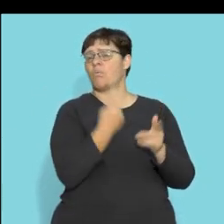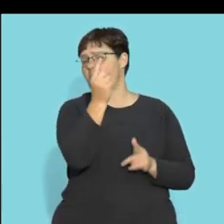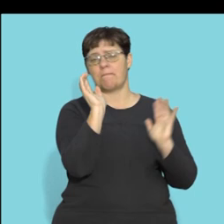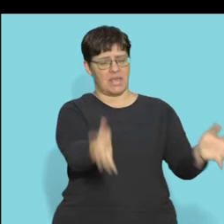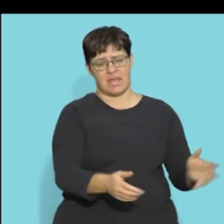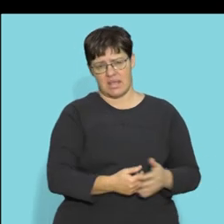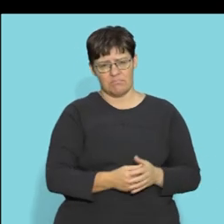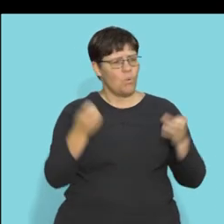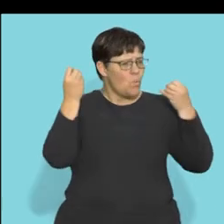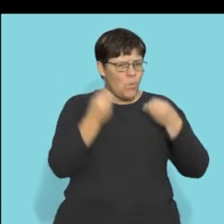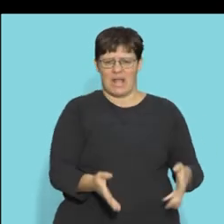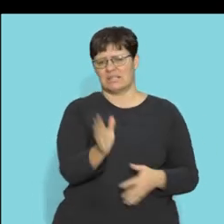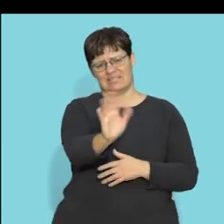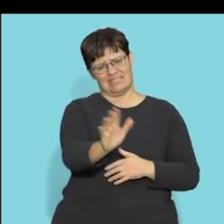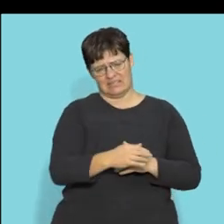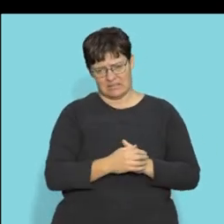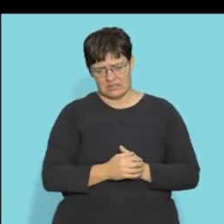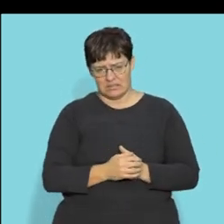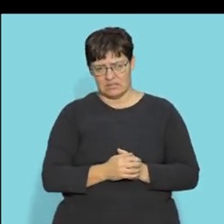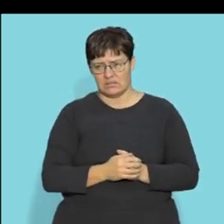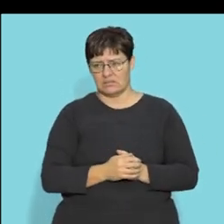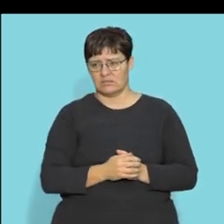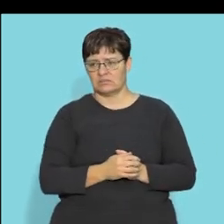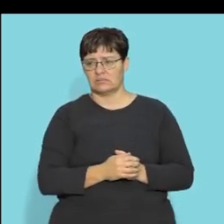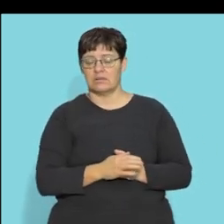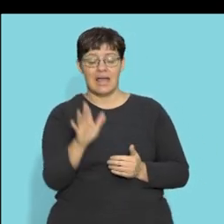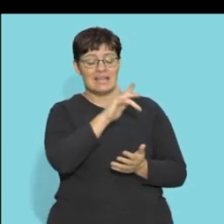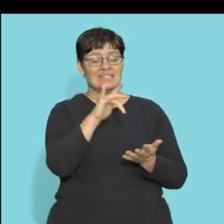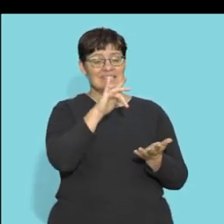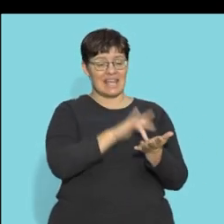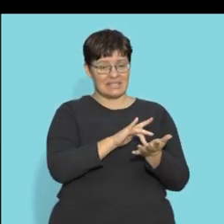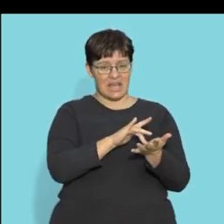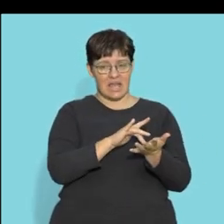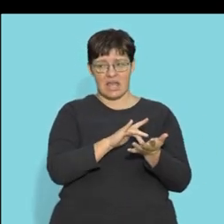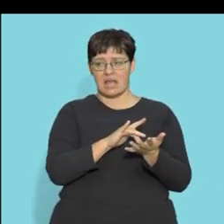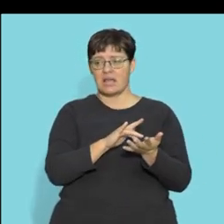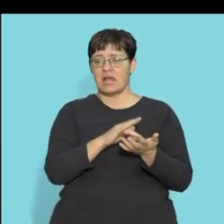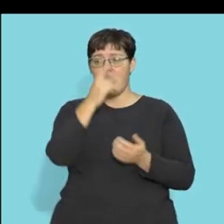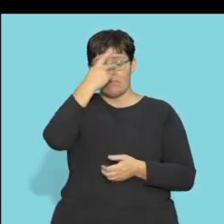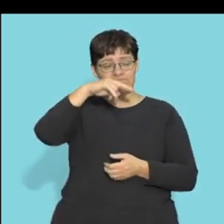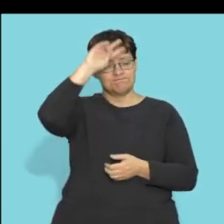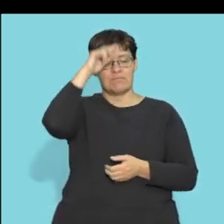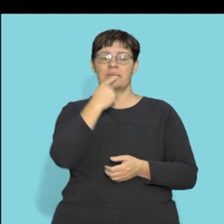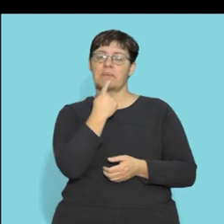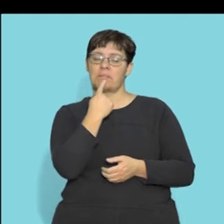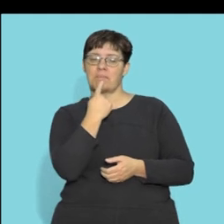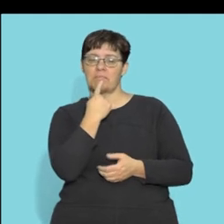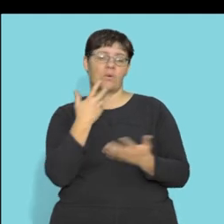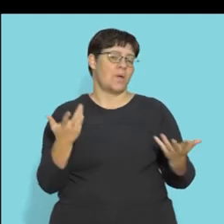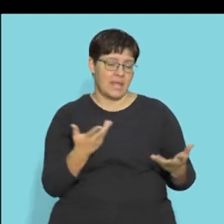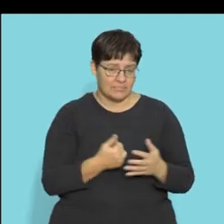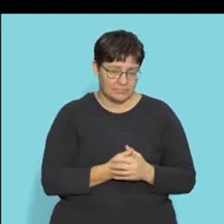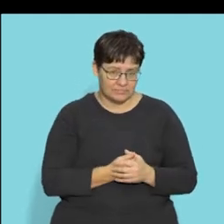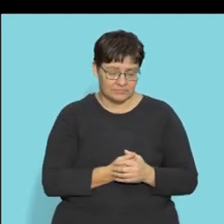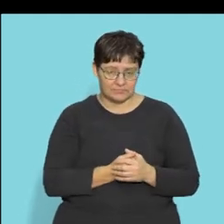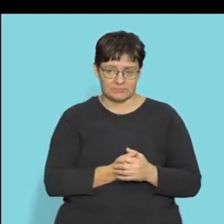waste of marks we don't want that so has the center for interpreting taste now